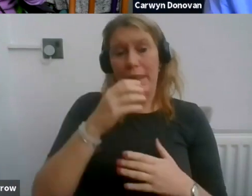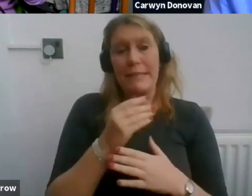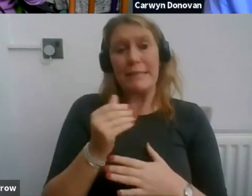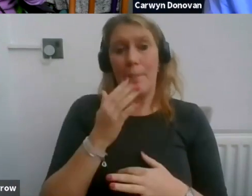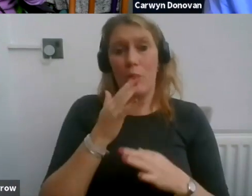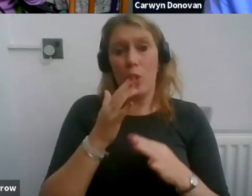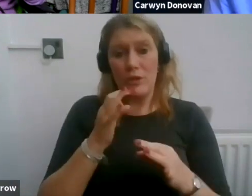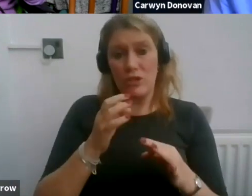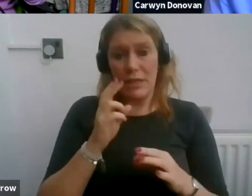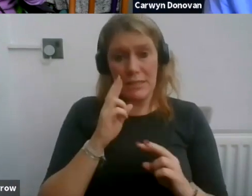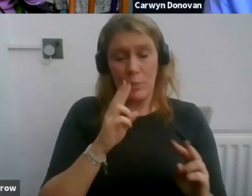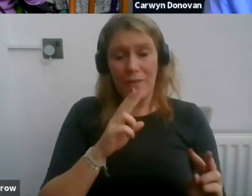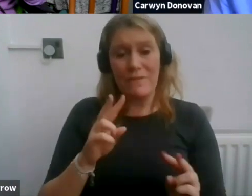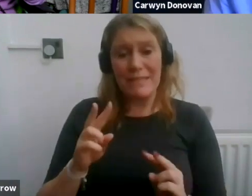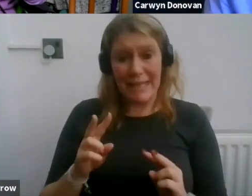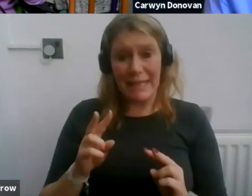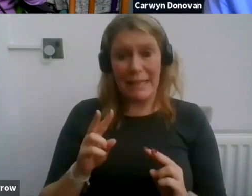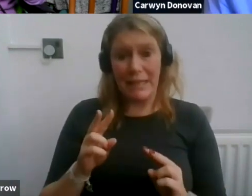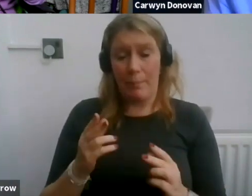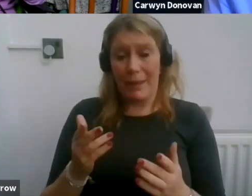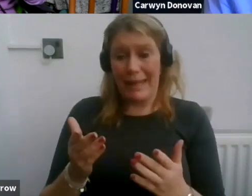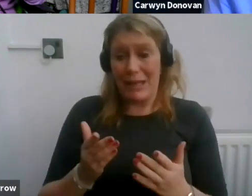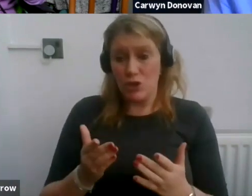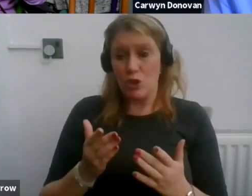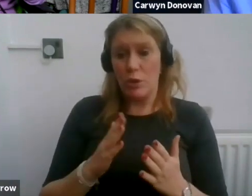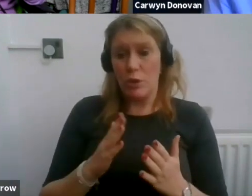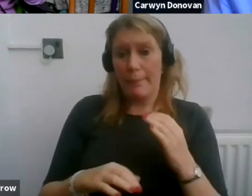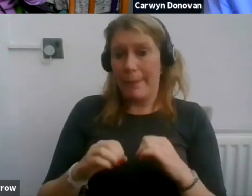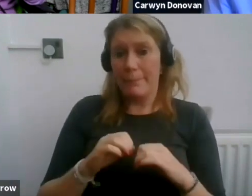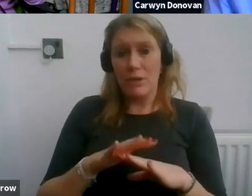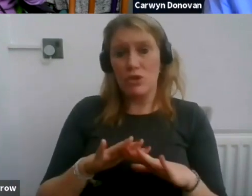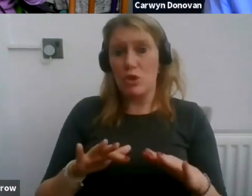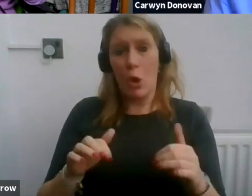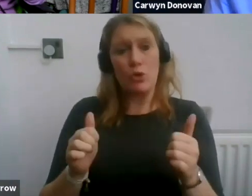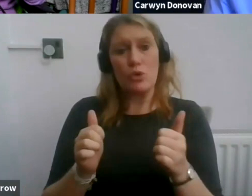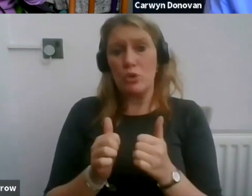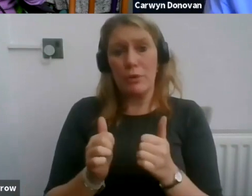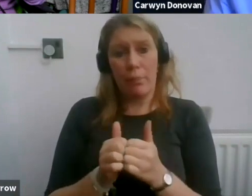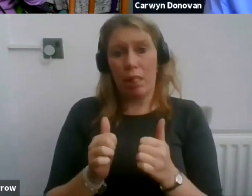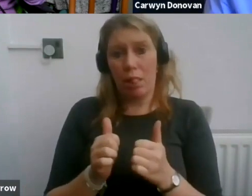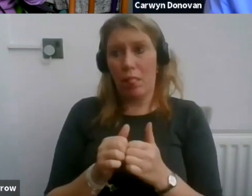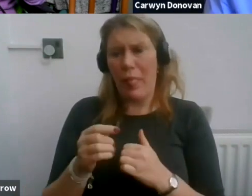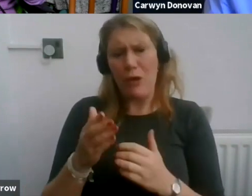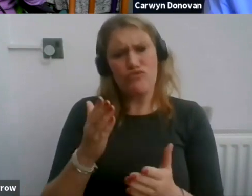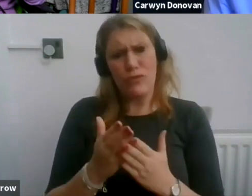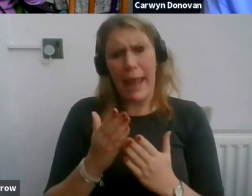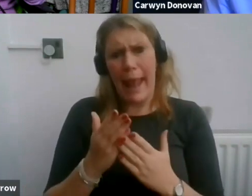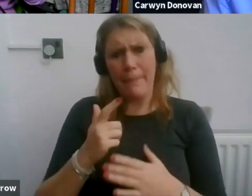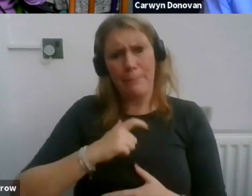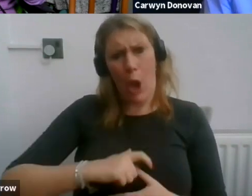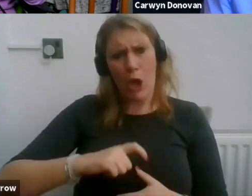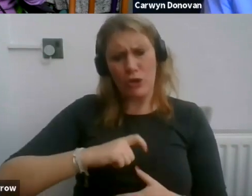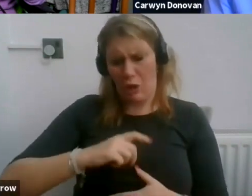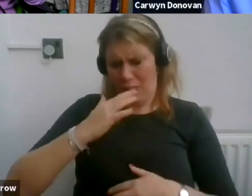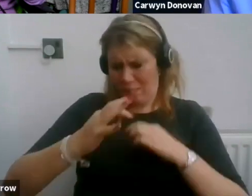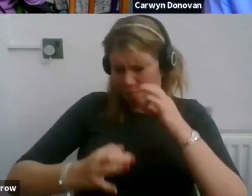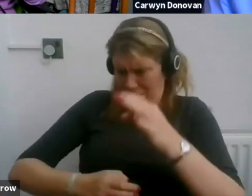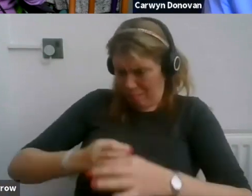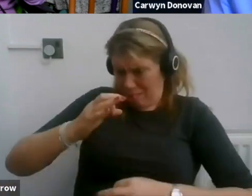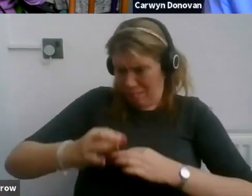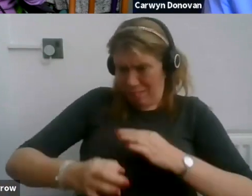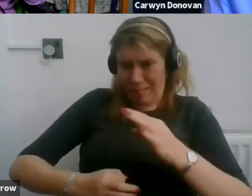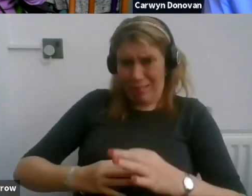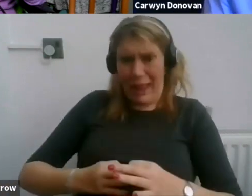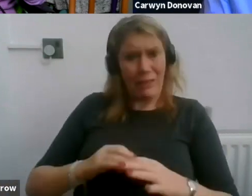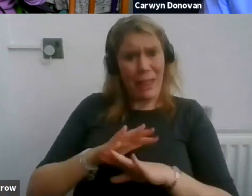issued to our members do not fit the bill. These are highly intrusive, and the questions which they are asking